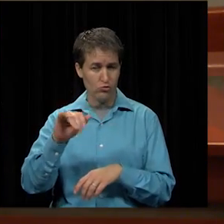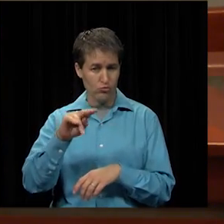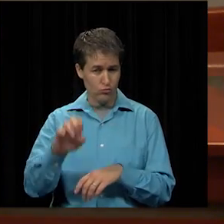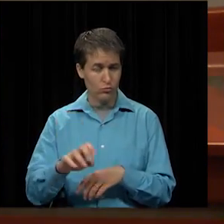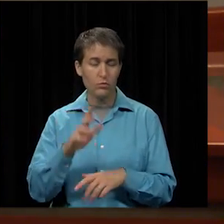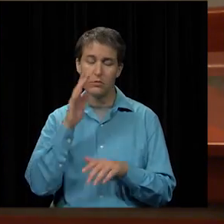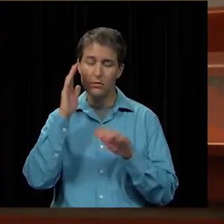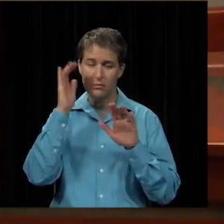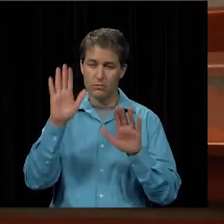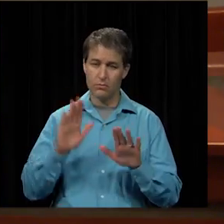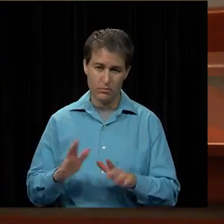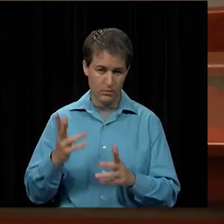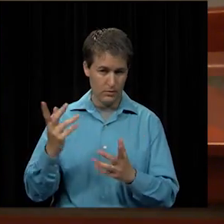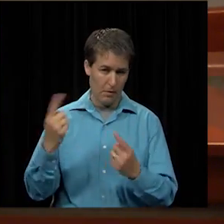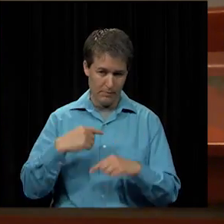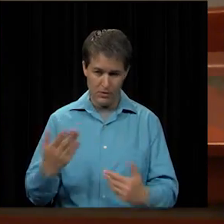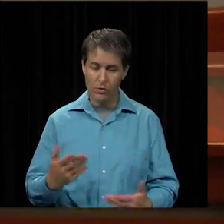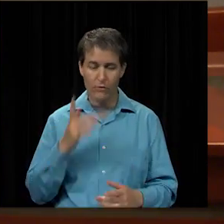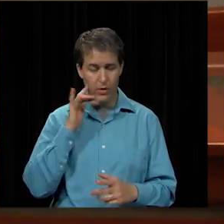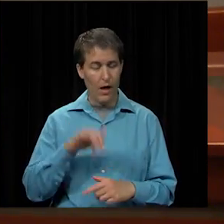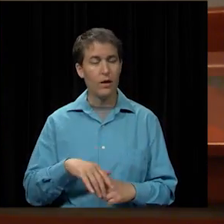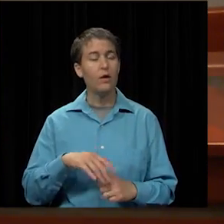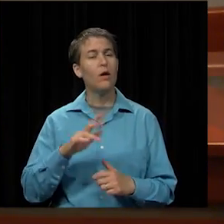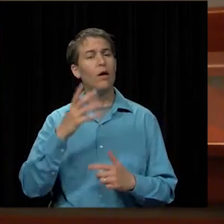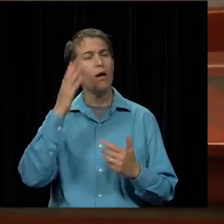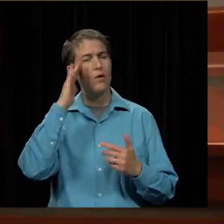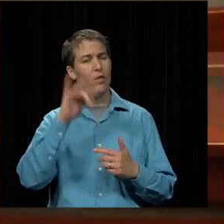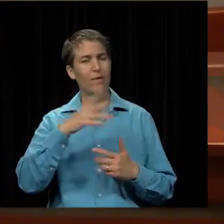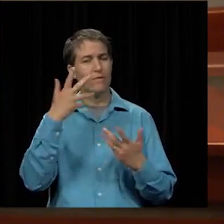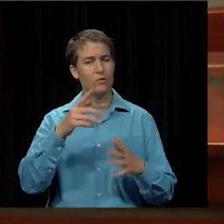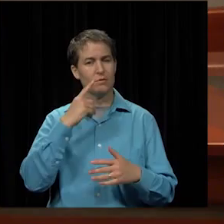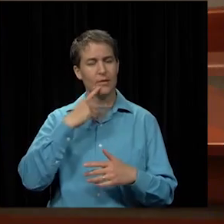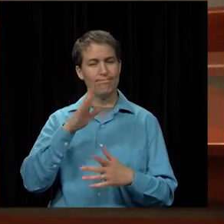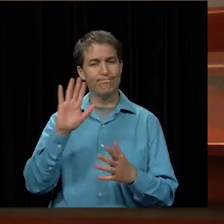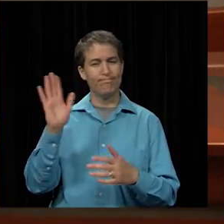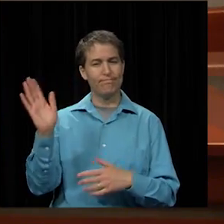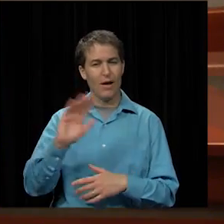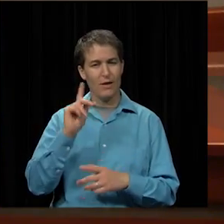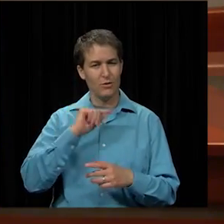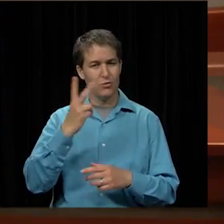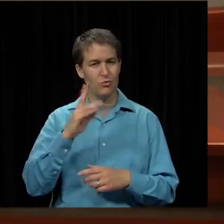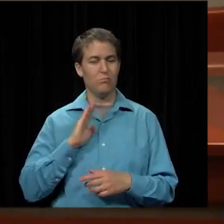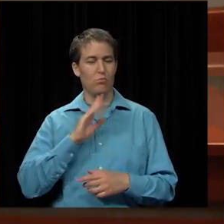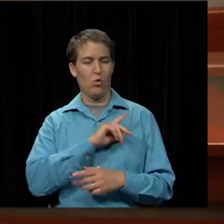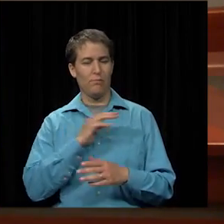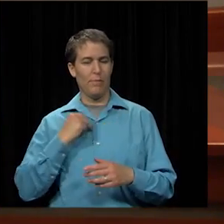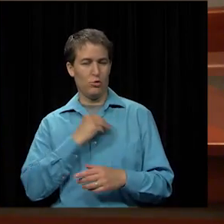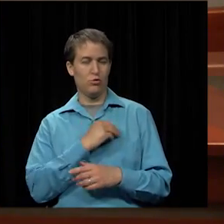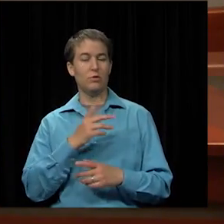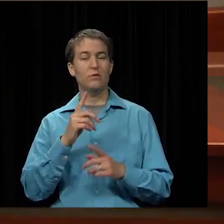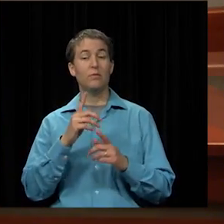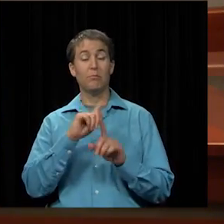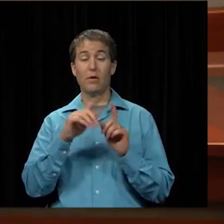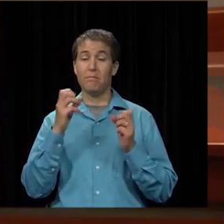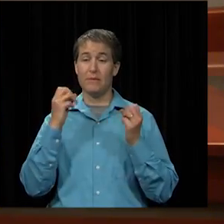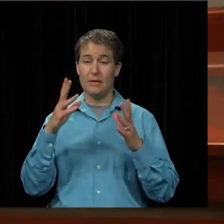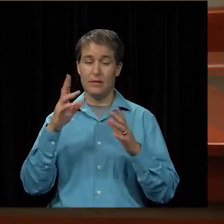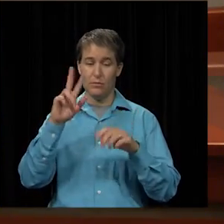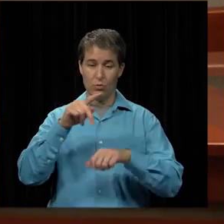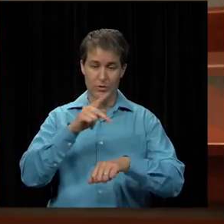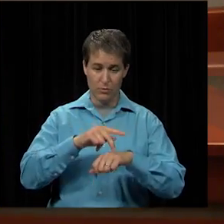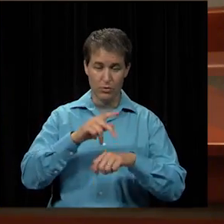Love to have you here for that. And then I know we said goodbye to two of our board members this evening, but there are also several administrators